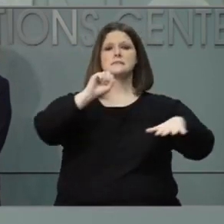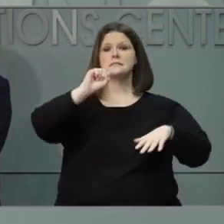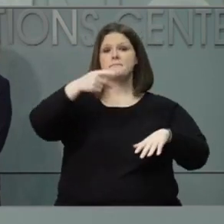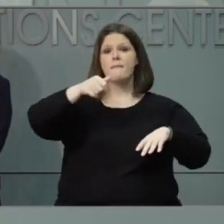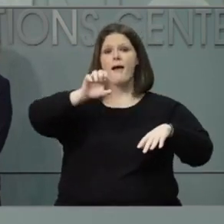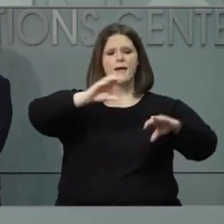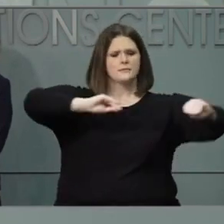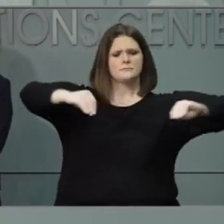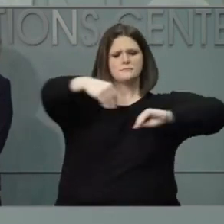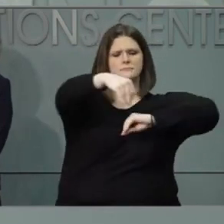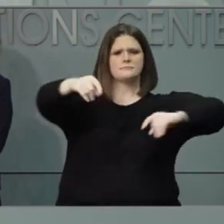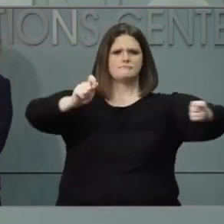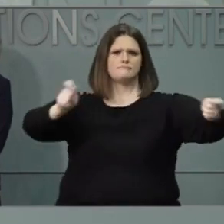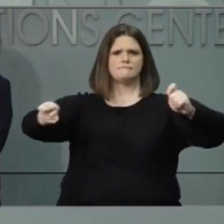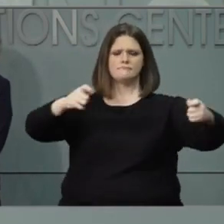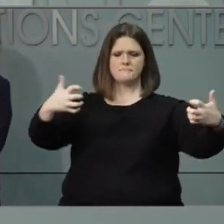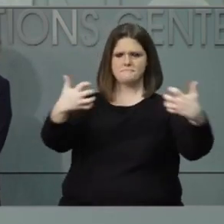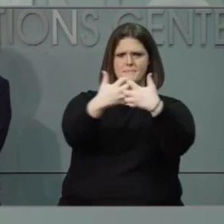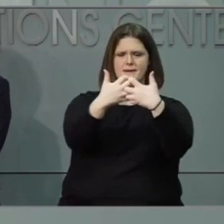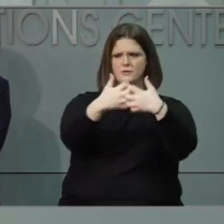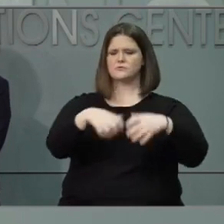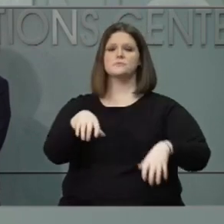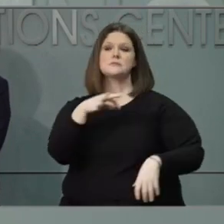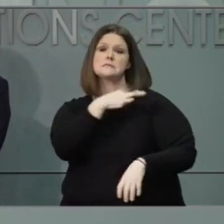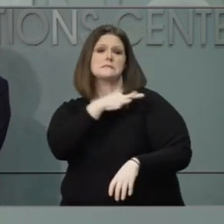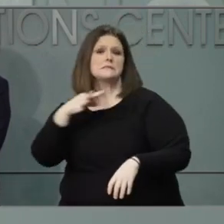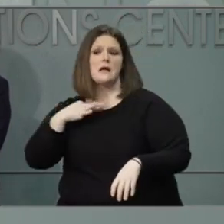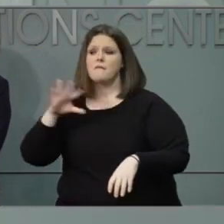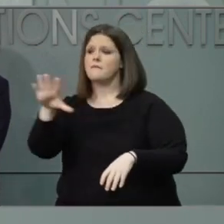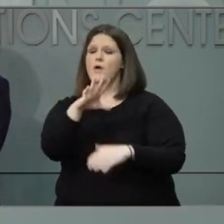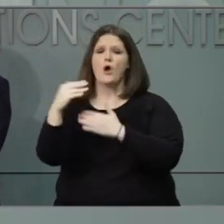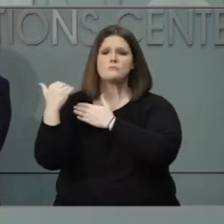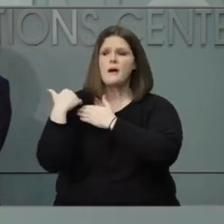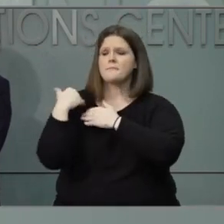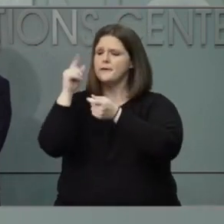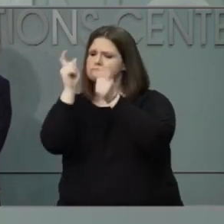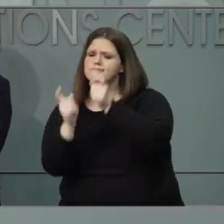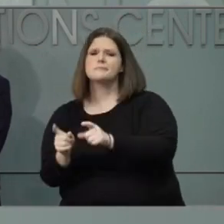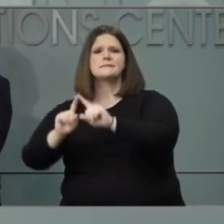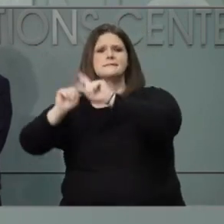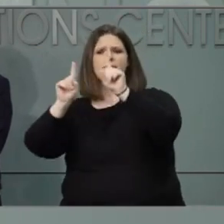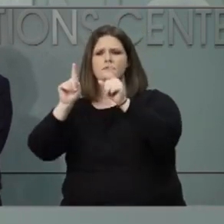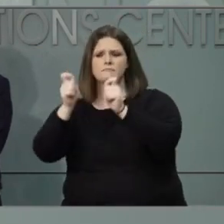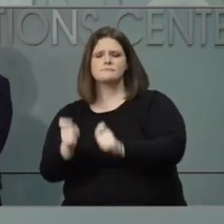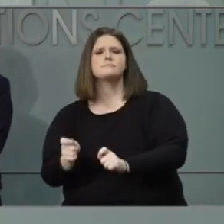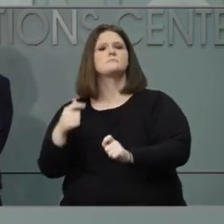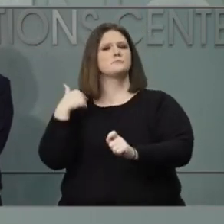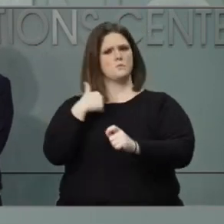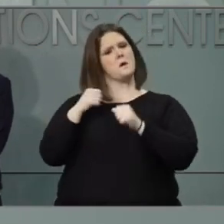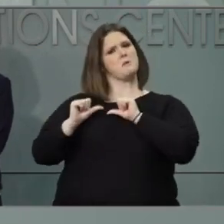make sure that they are meeting the needs of our state. So those waivers are still in place and are still active. Thank you.